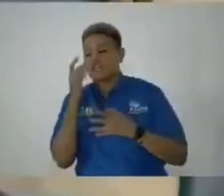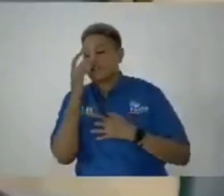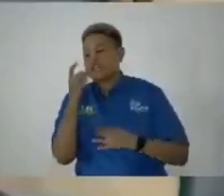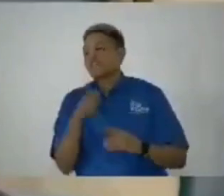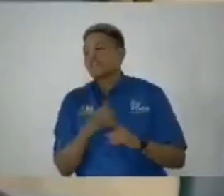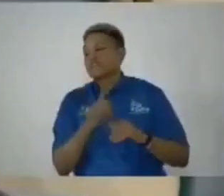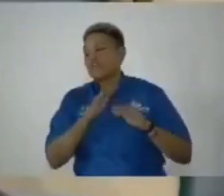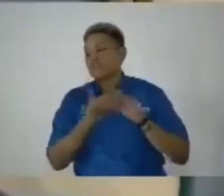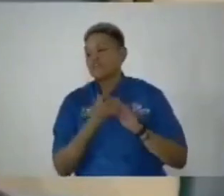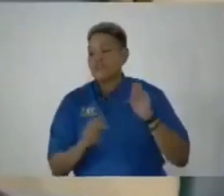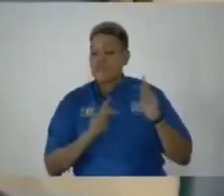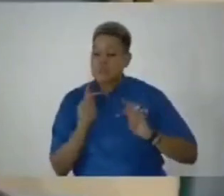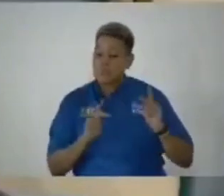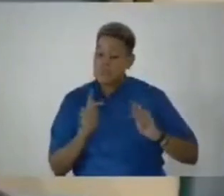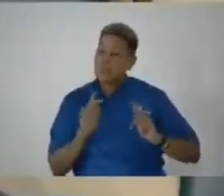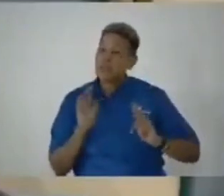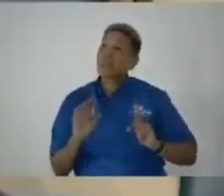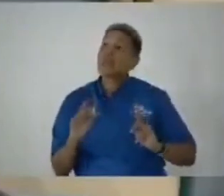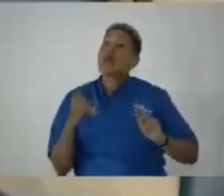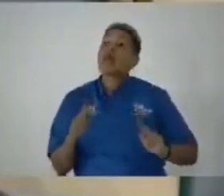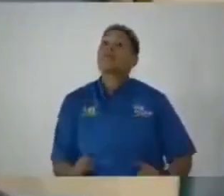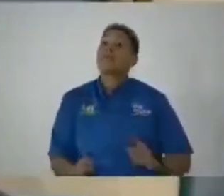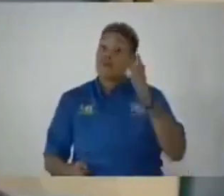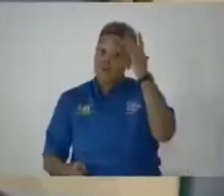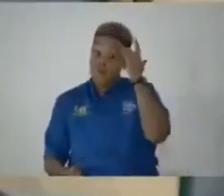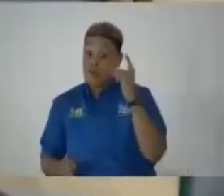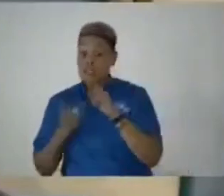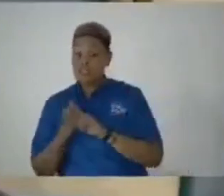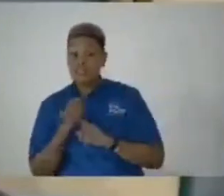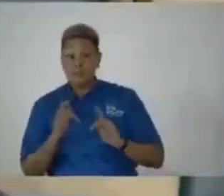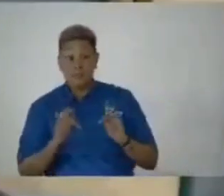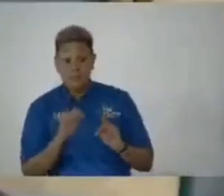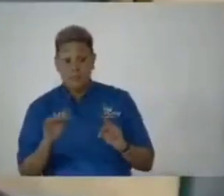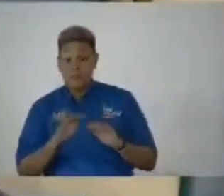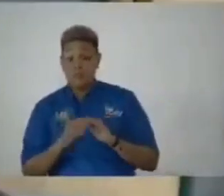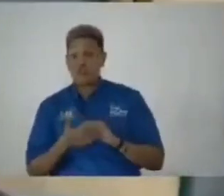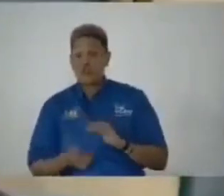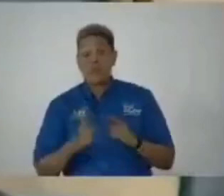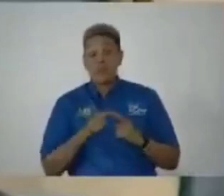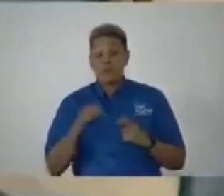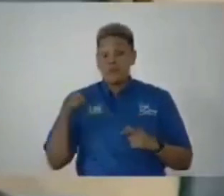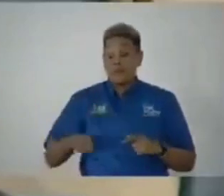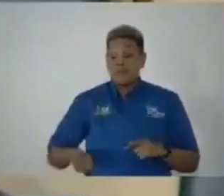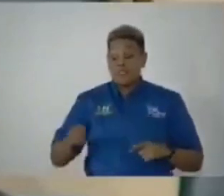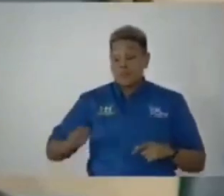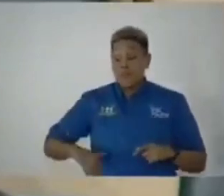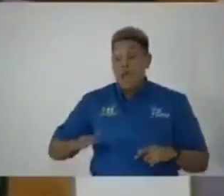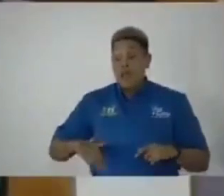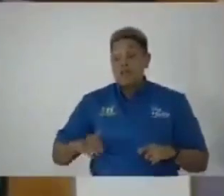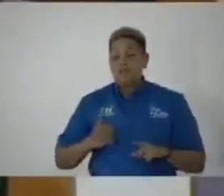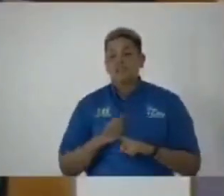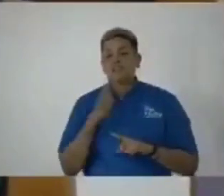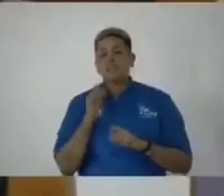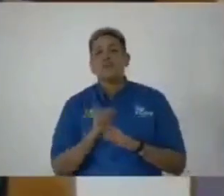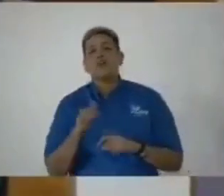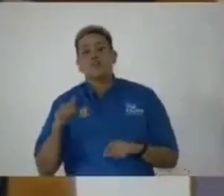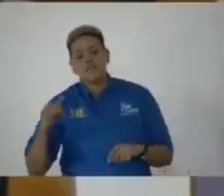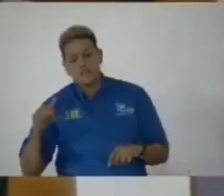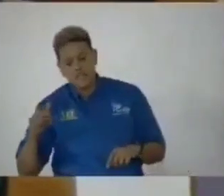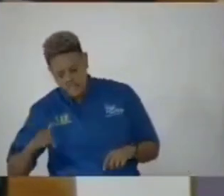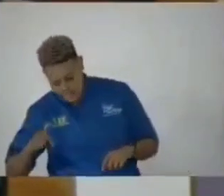of the Jamaican people. Because the people of Jamaica and this parliament, certainly on this